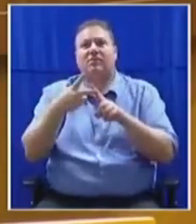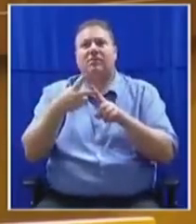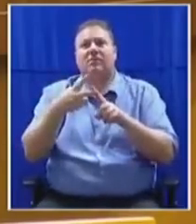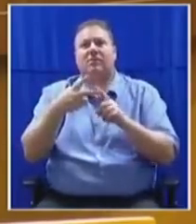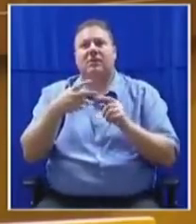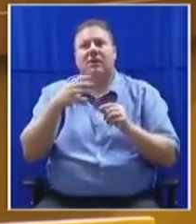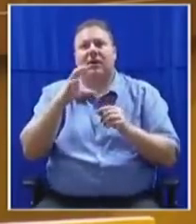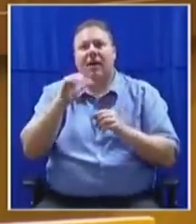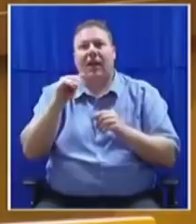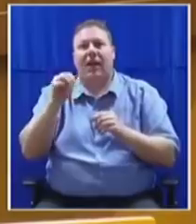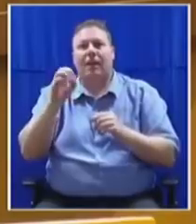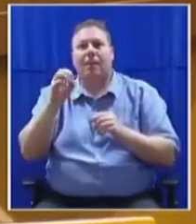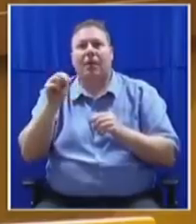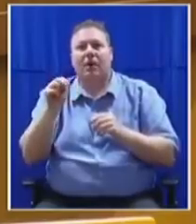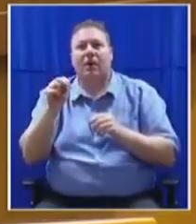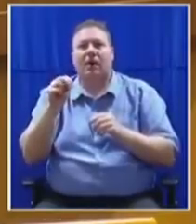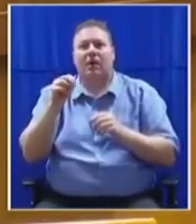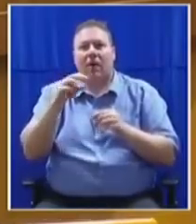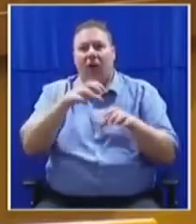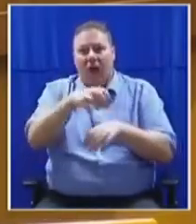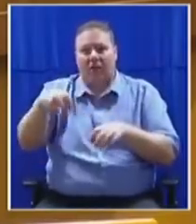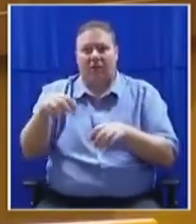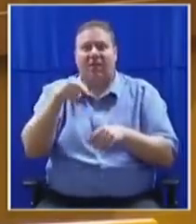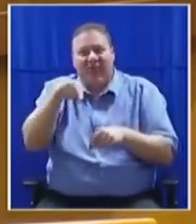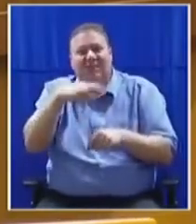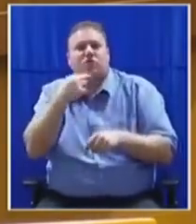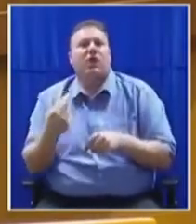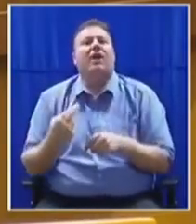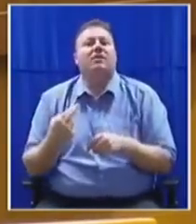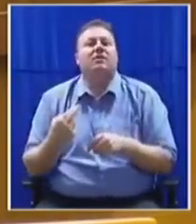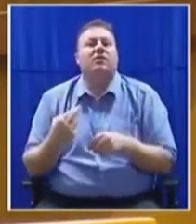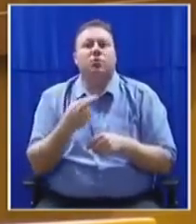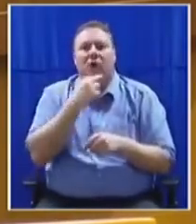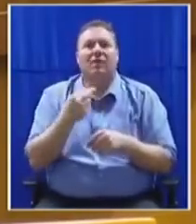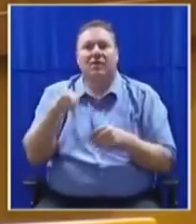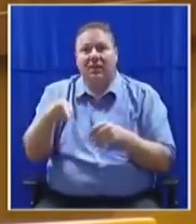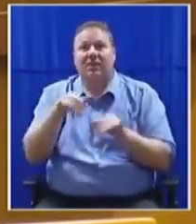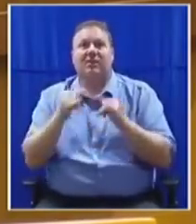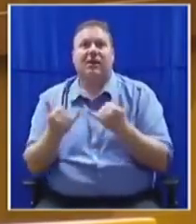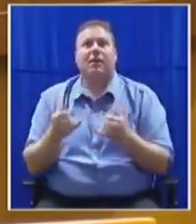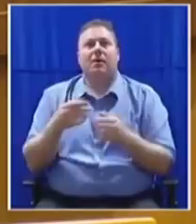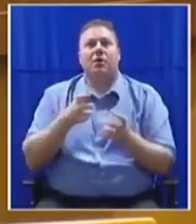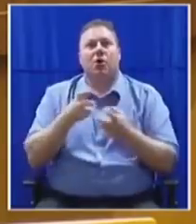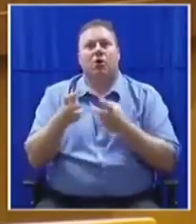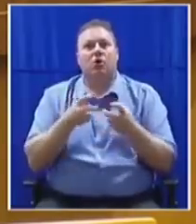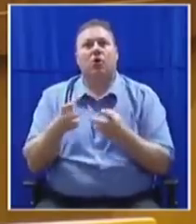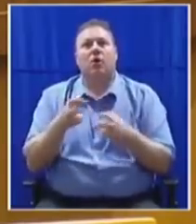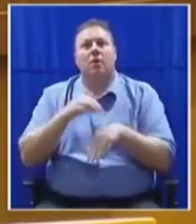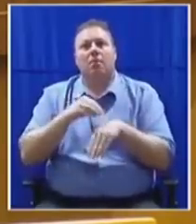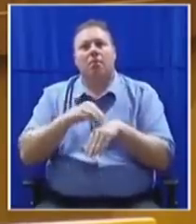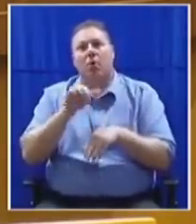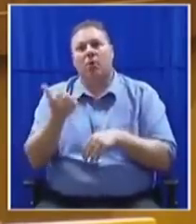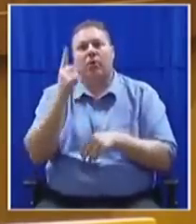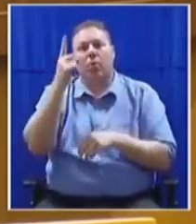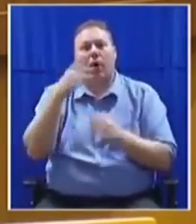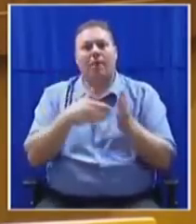in Bermuda, in Cayman Islands. That is the reality of these companies. And they control more than one